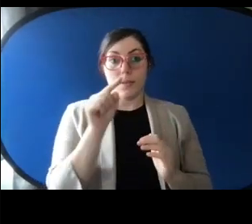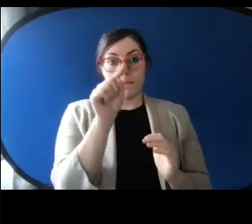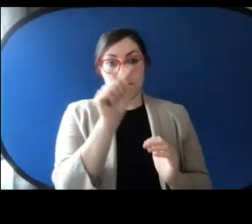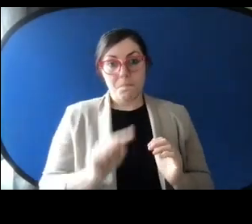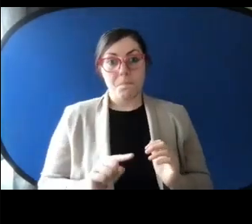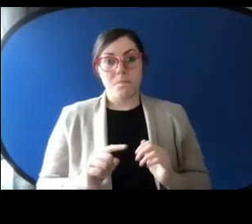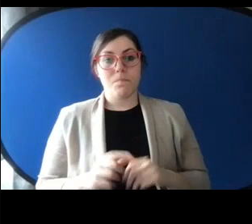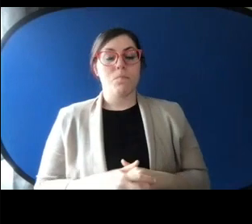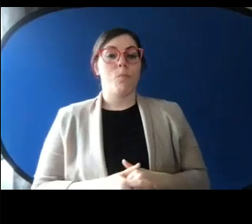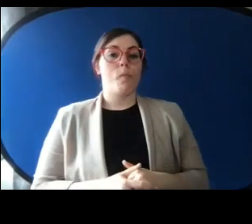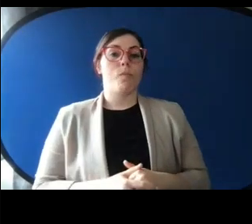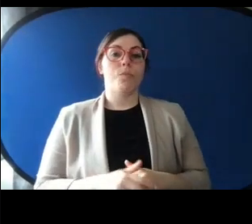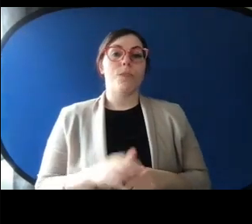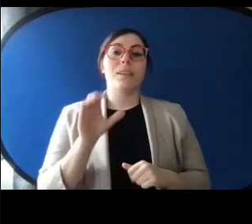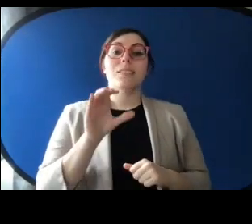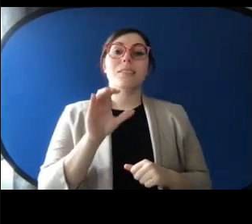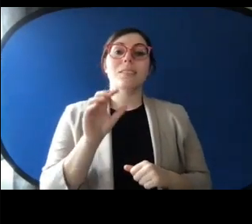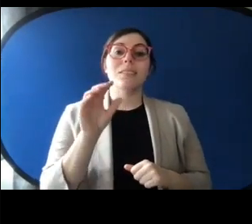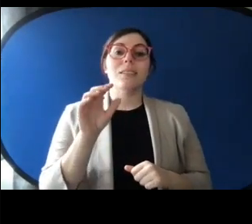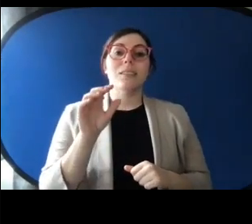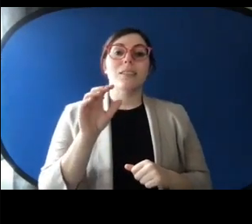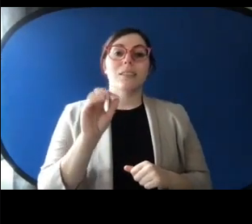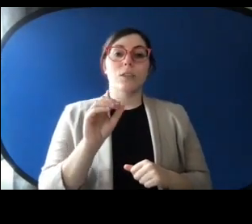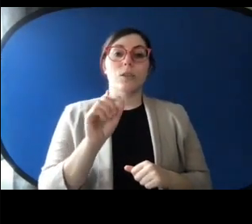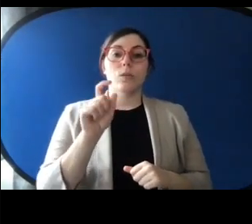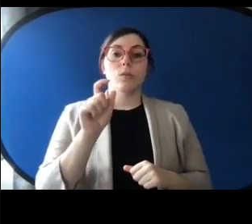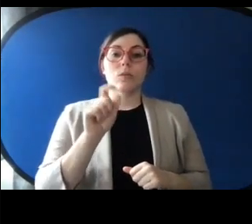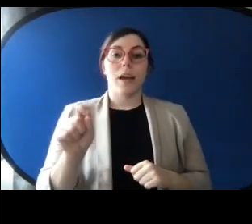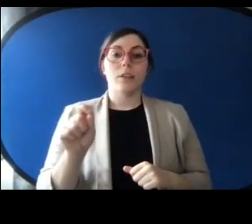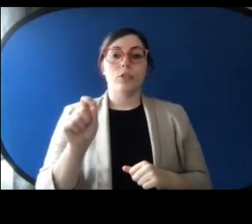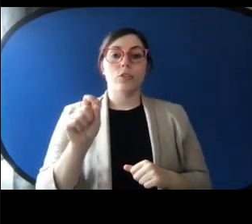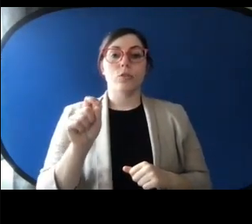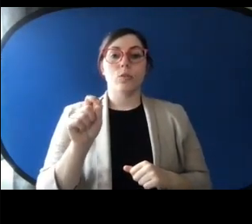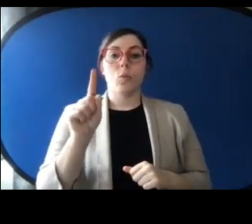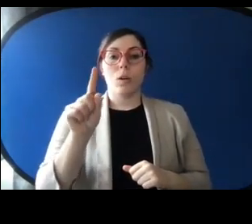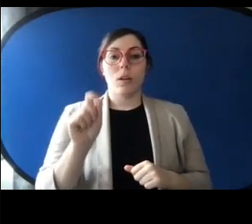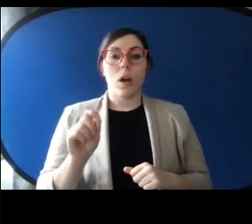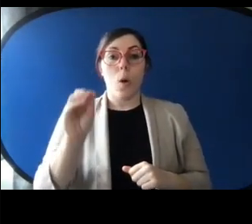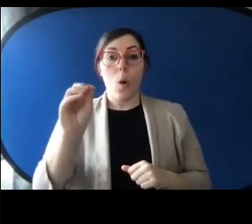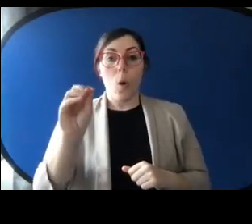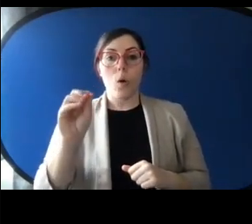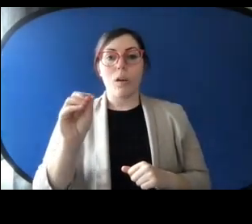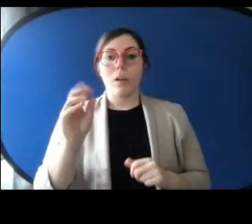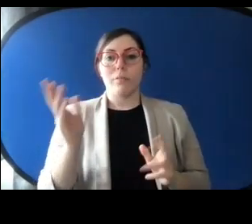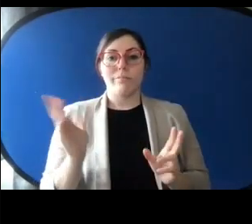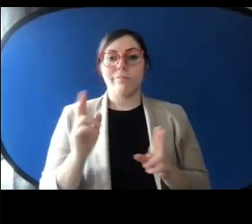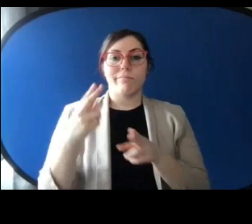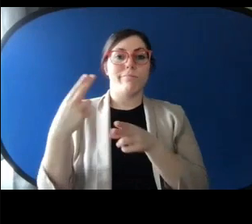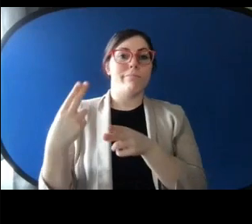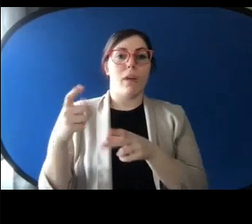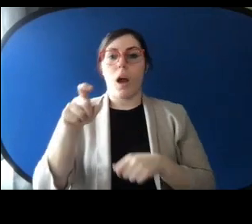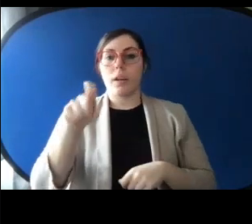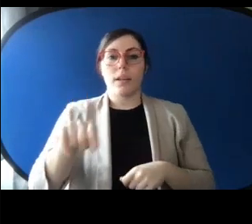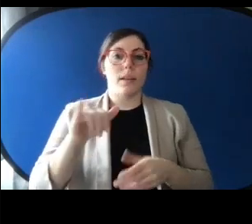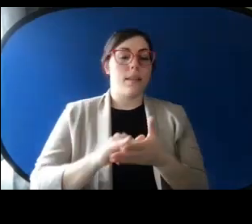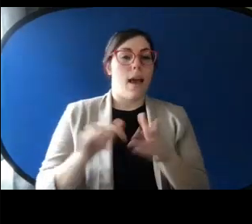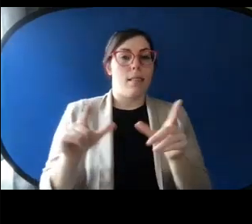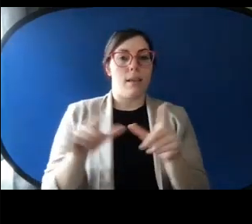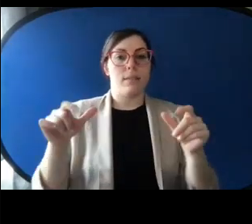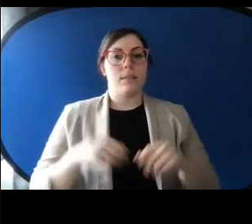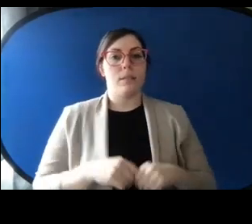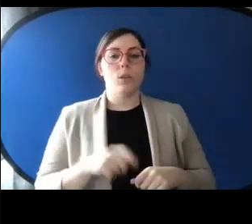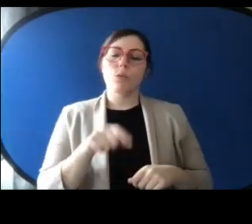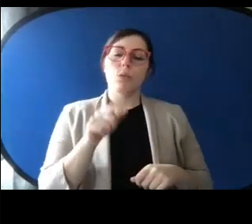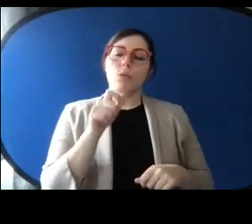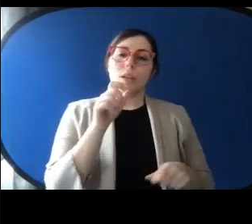can say with a CC0-1.0, I mean this license. You don't have to have the entire text of that license in